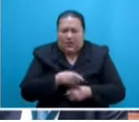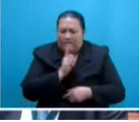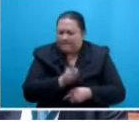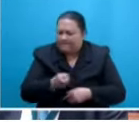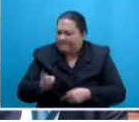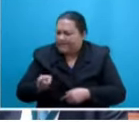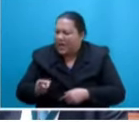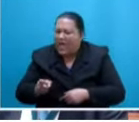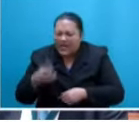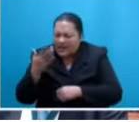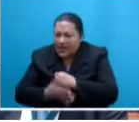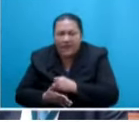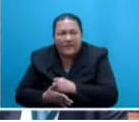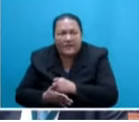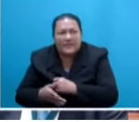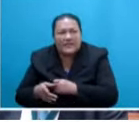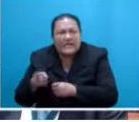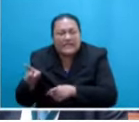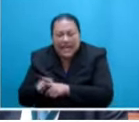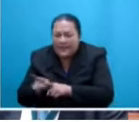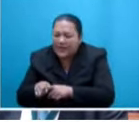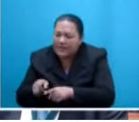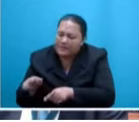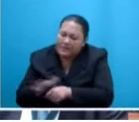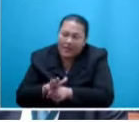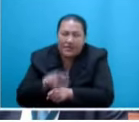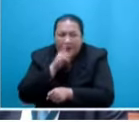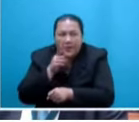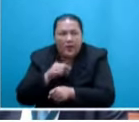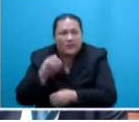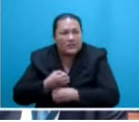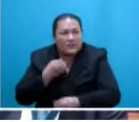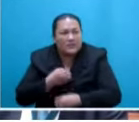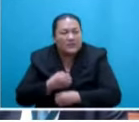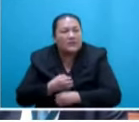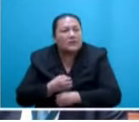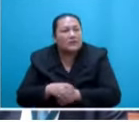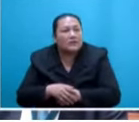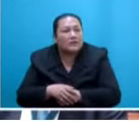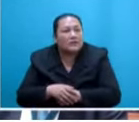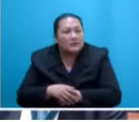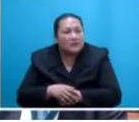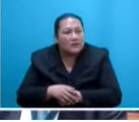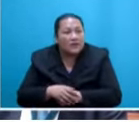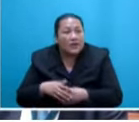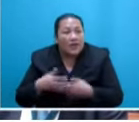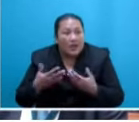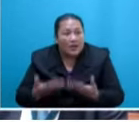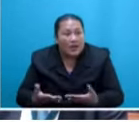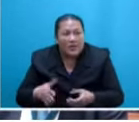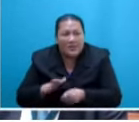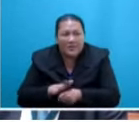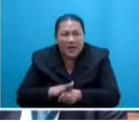forcing out people to live and work as slaves in their homeland. The intent is to keep enough people criminalized and living in Fiji to